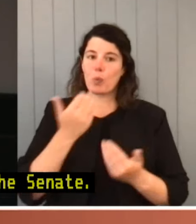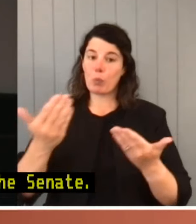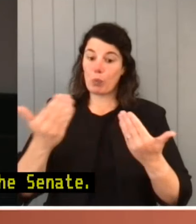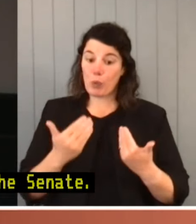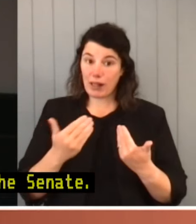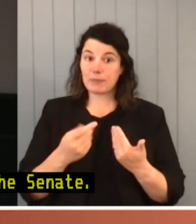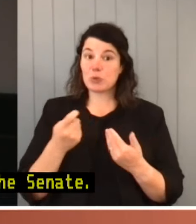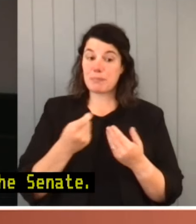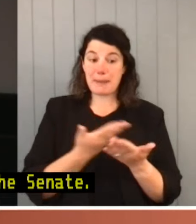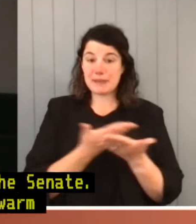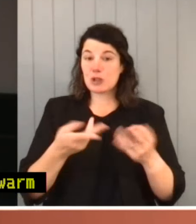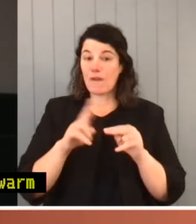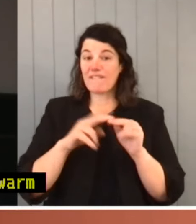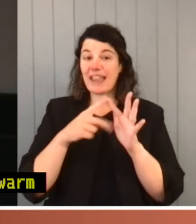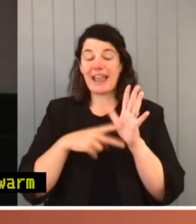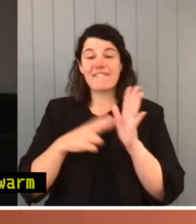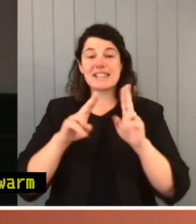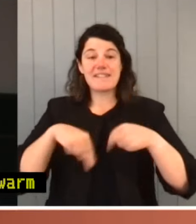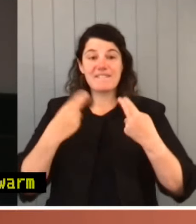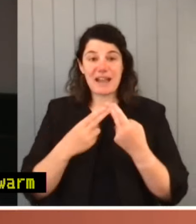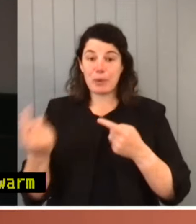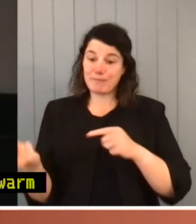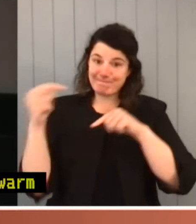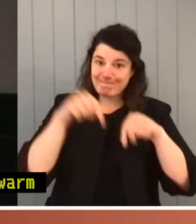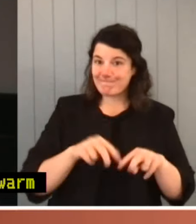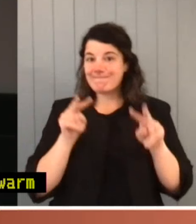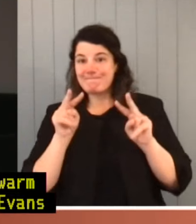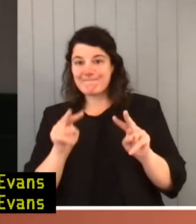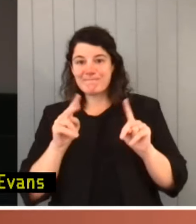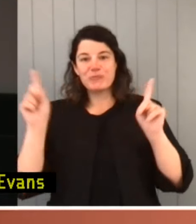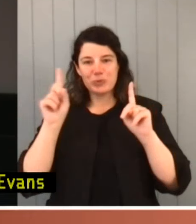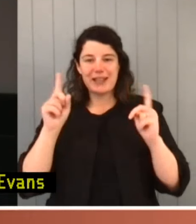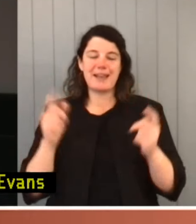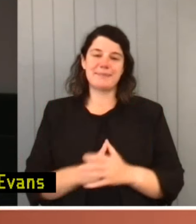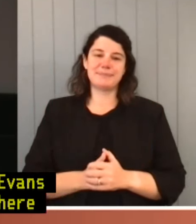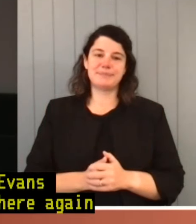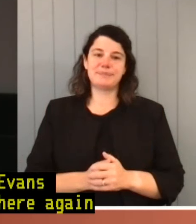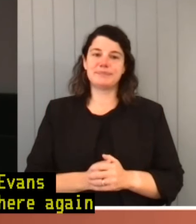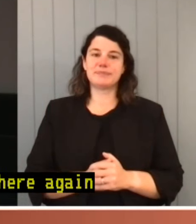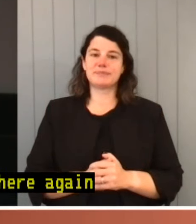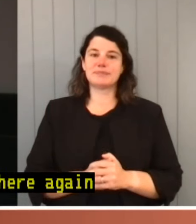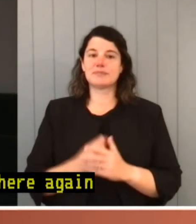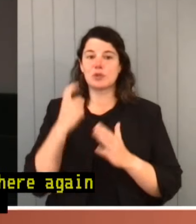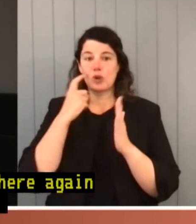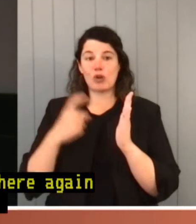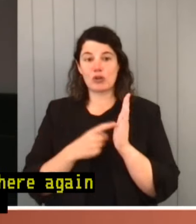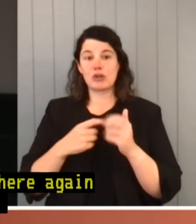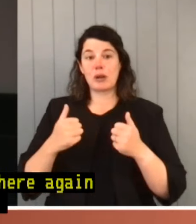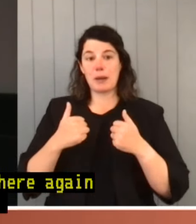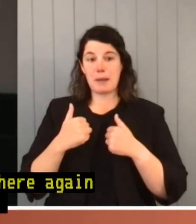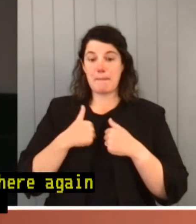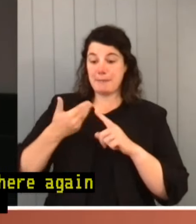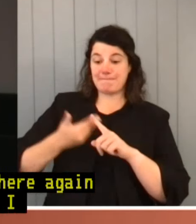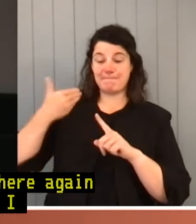family who have joined us here again for this special occasion. I also acknowledge and welcome my immediate predecessor, Dr